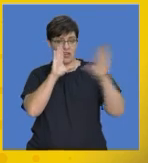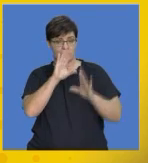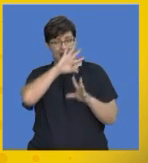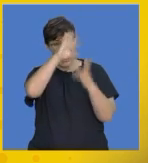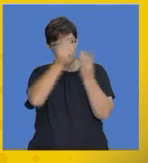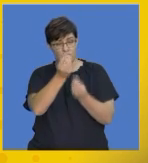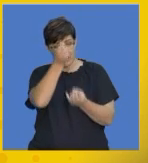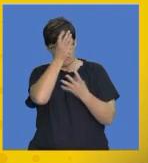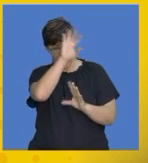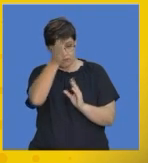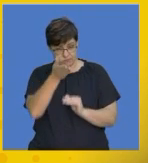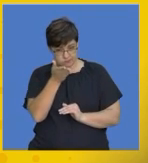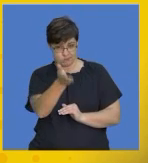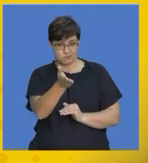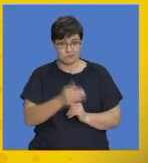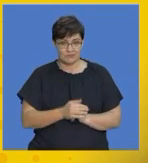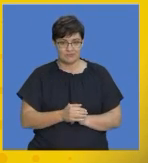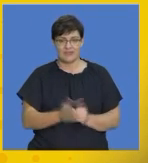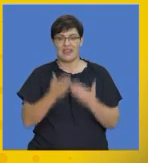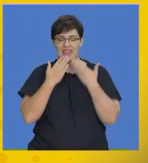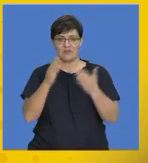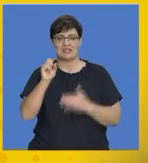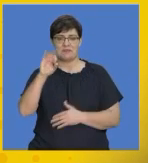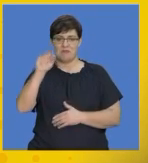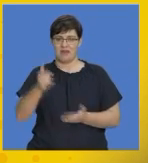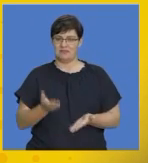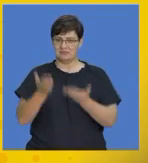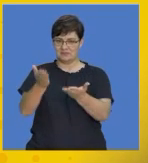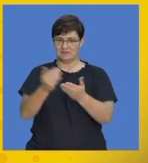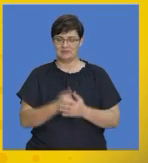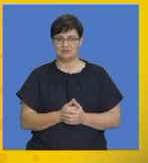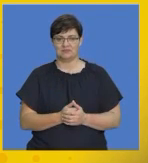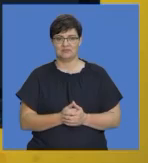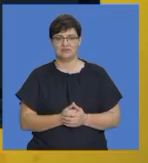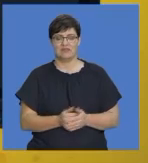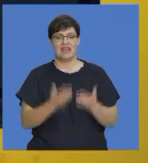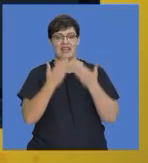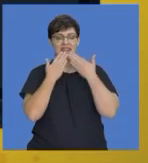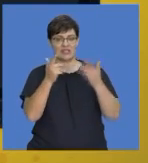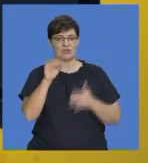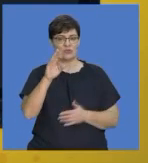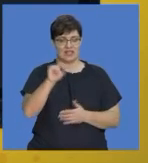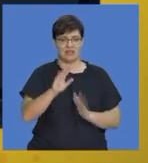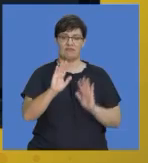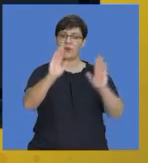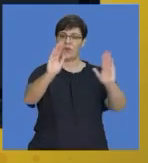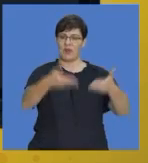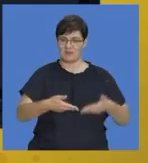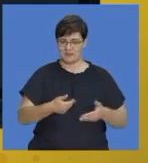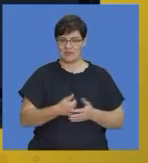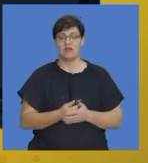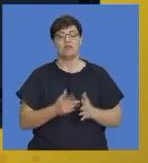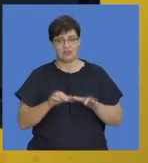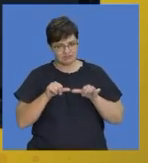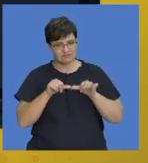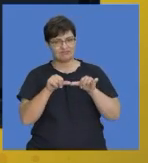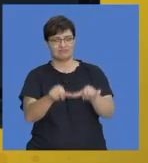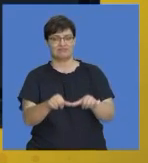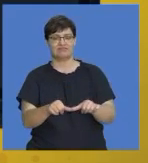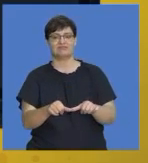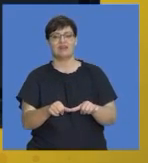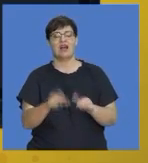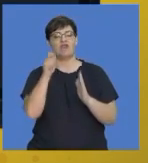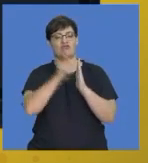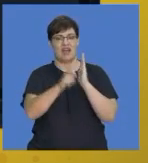and all of the details will be there. Thank you so much, Seema and over to you. Thanks, Luri and welcome back, guys. Let's go on with